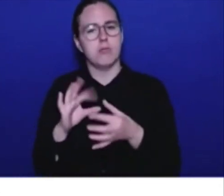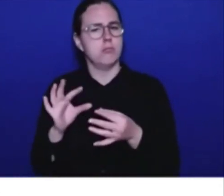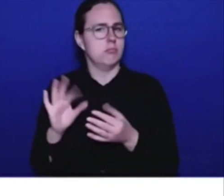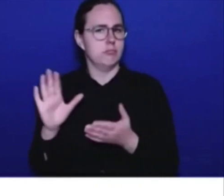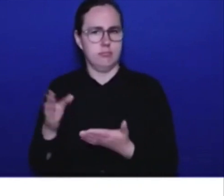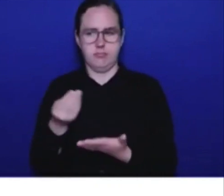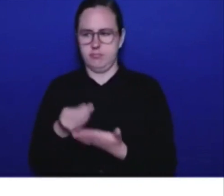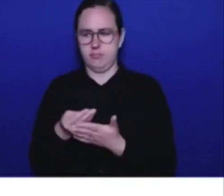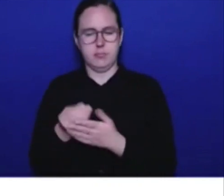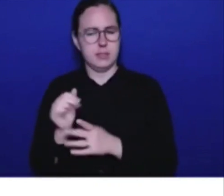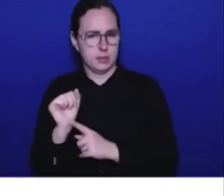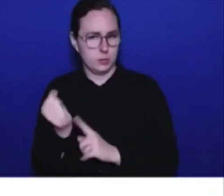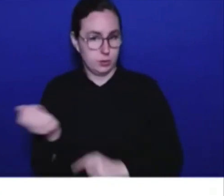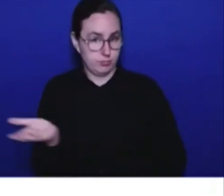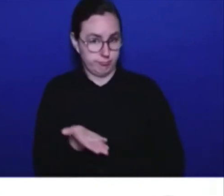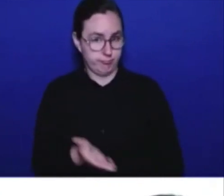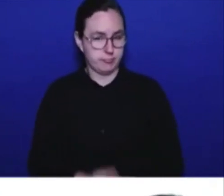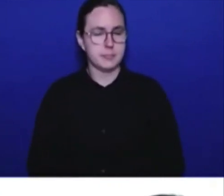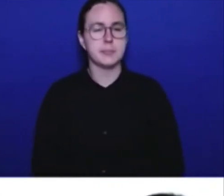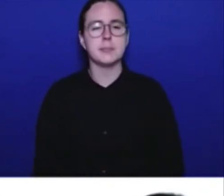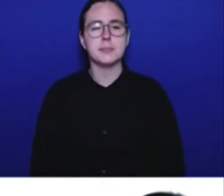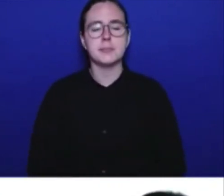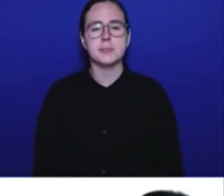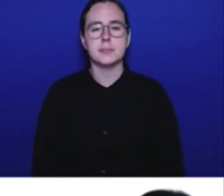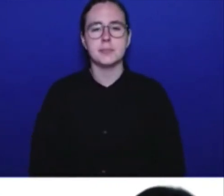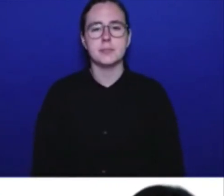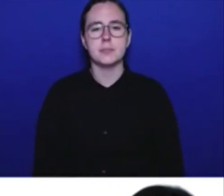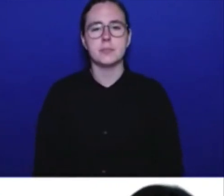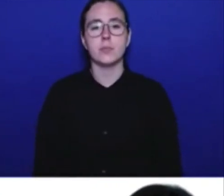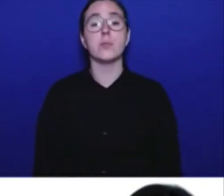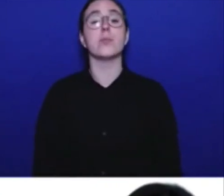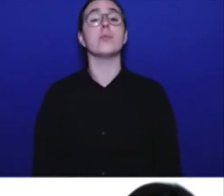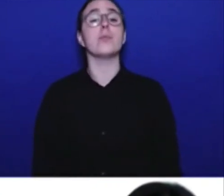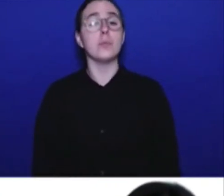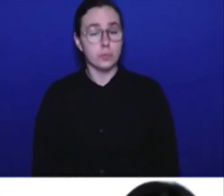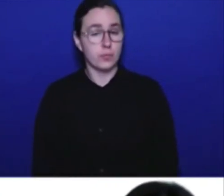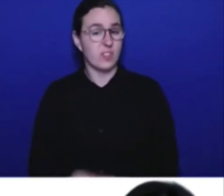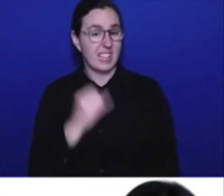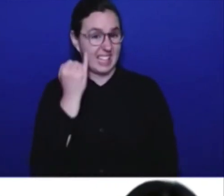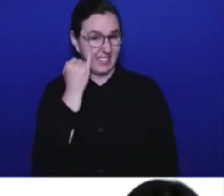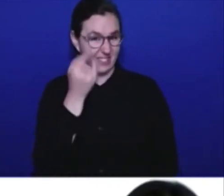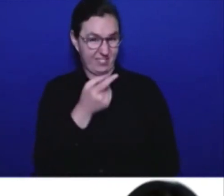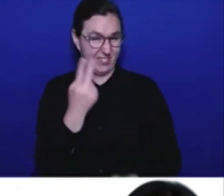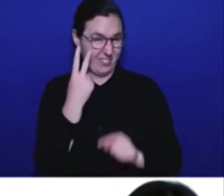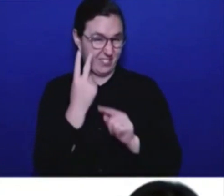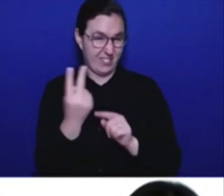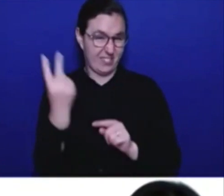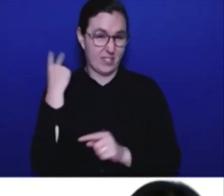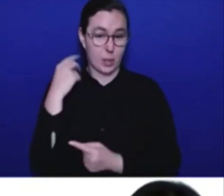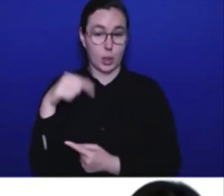And if you go back to our Q2 report, you will see that the business itself made $117 million